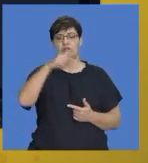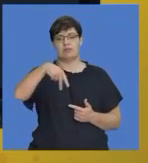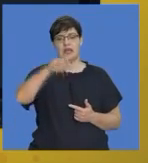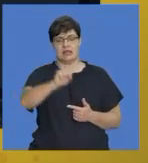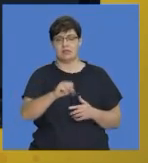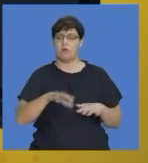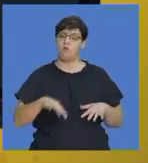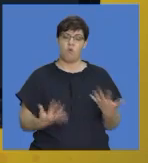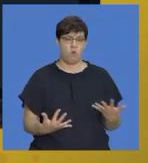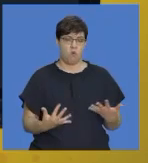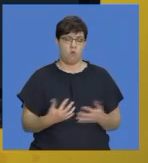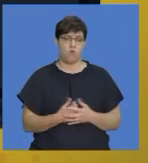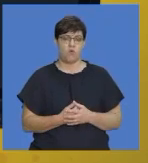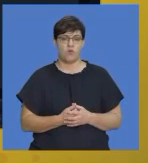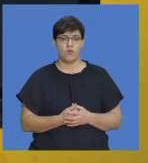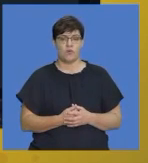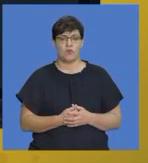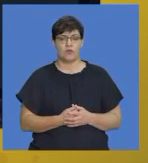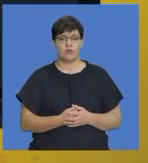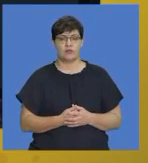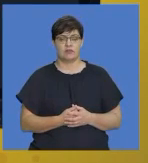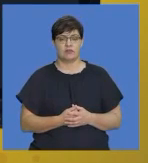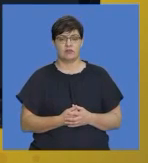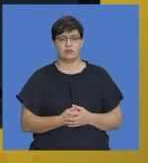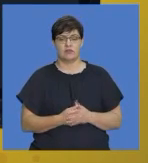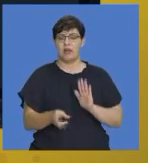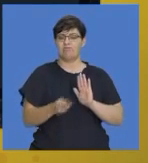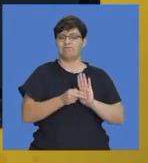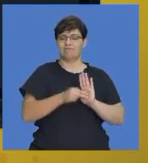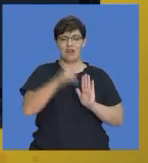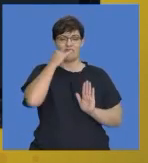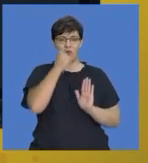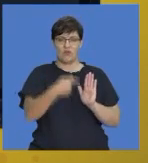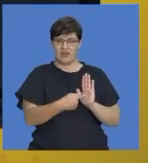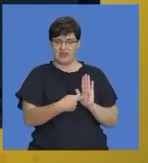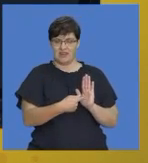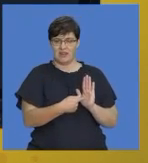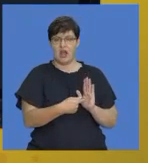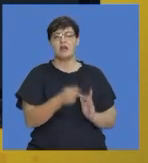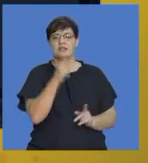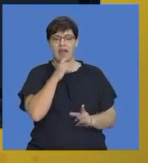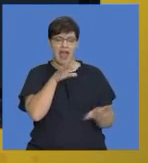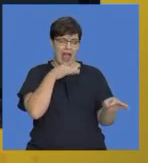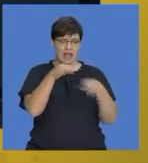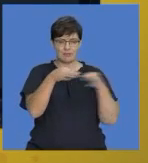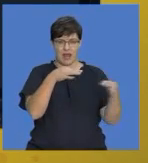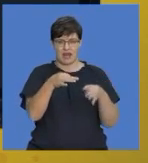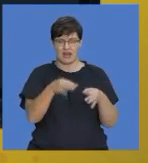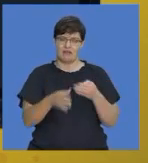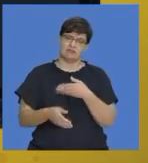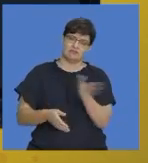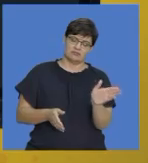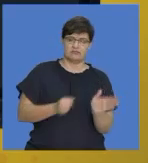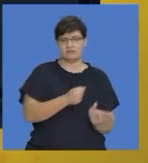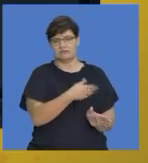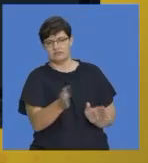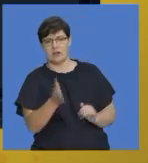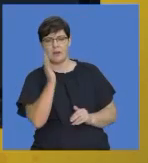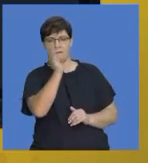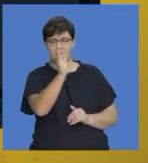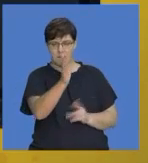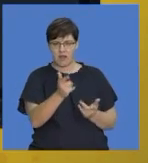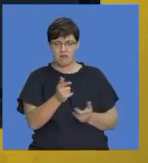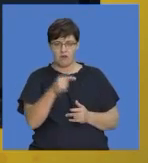an app on your phone that guides you through, you know, to give you directions from one place to another place,